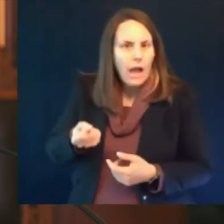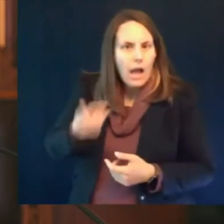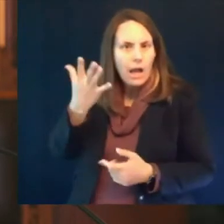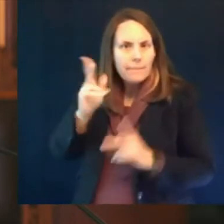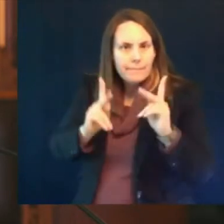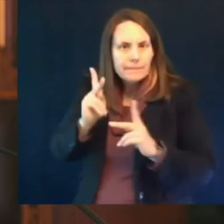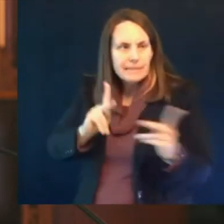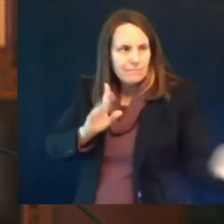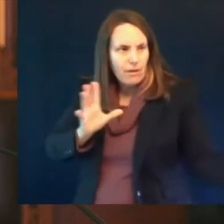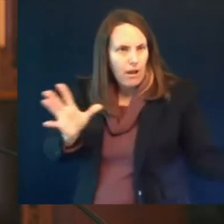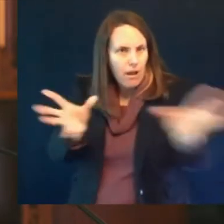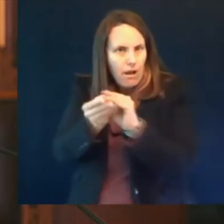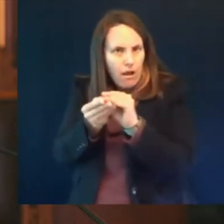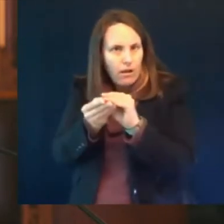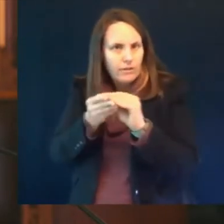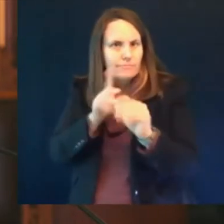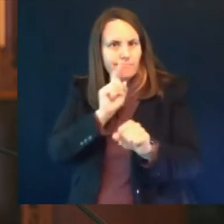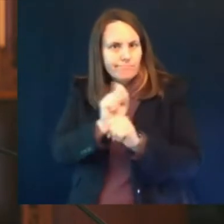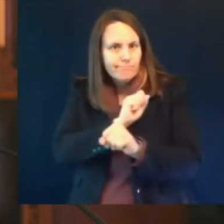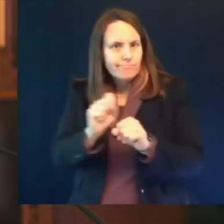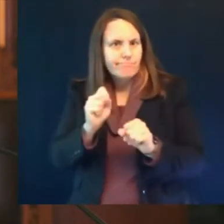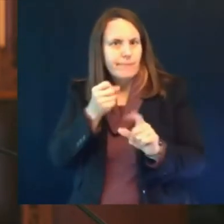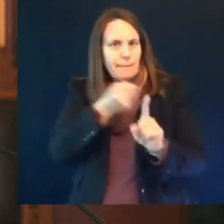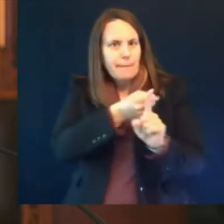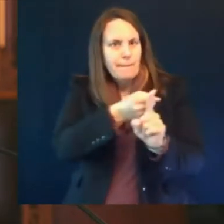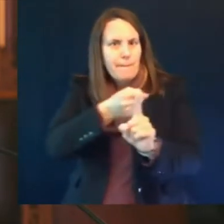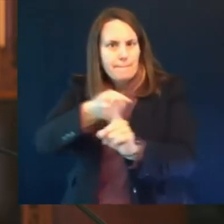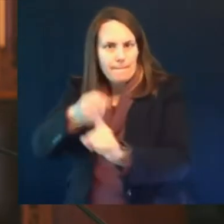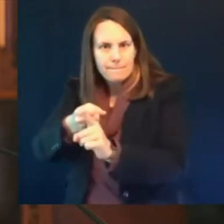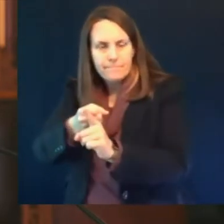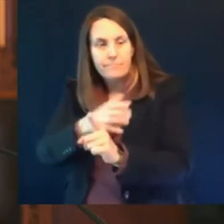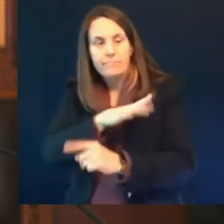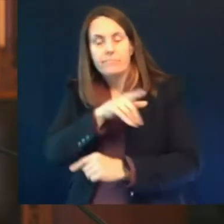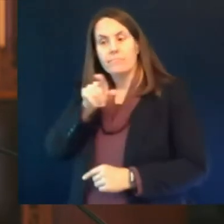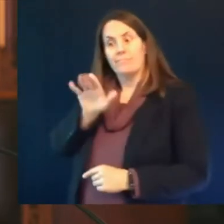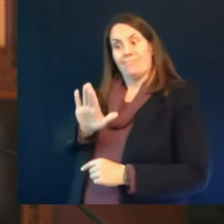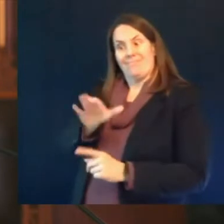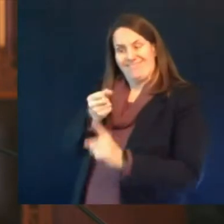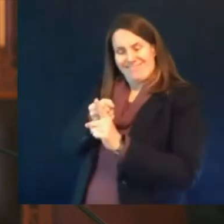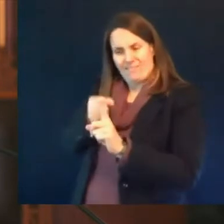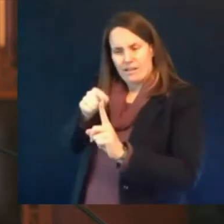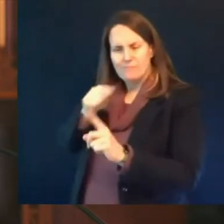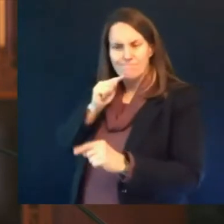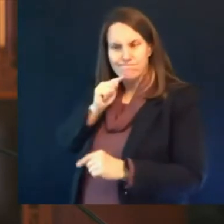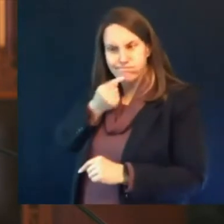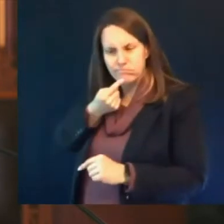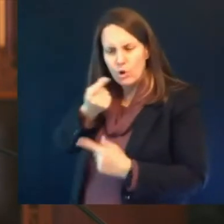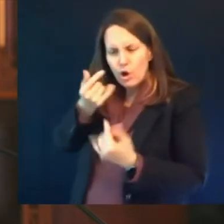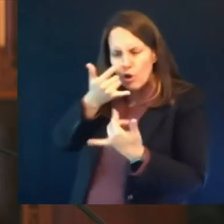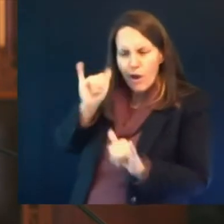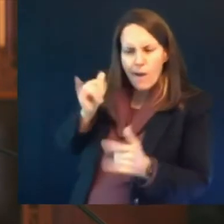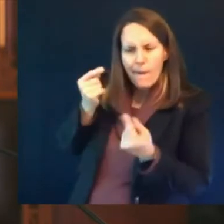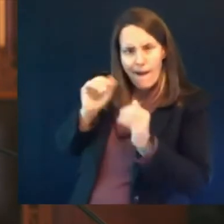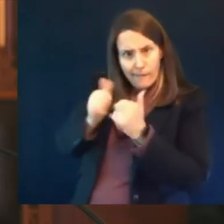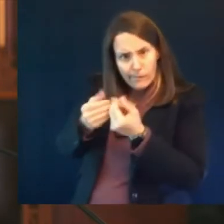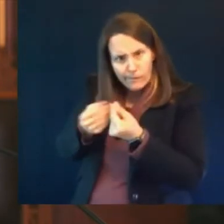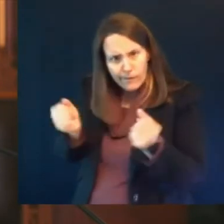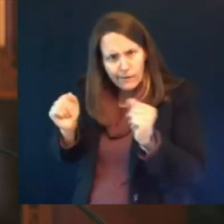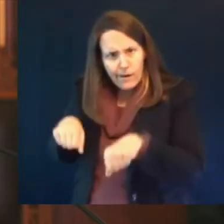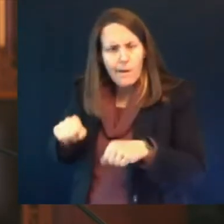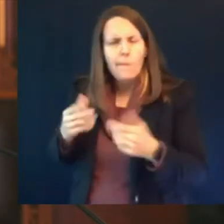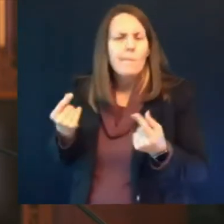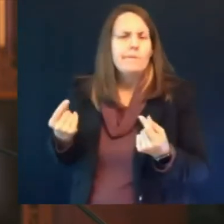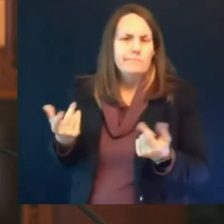instances are we are certainly that is why we have first of all the var system the vaccine